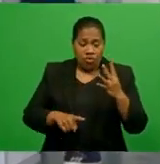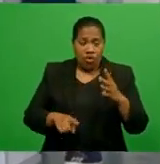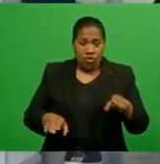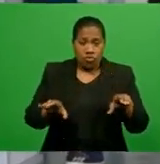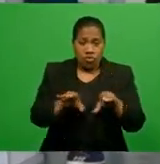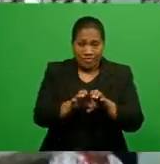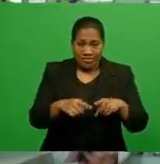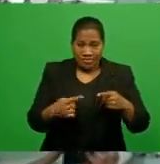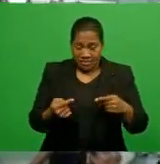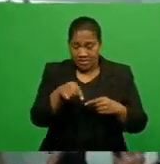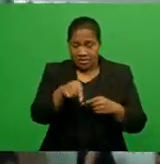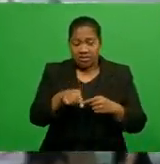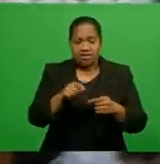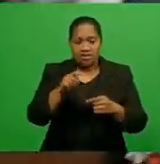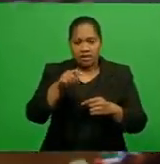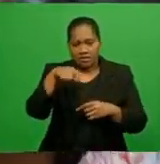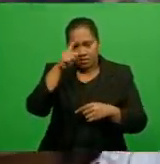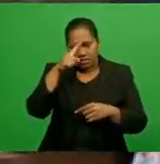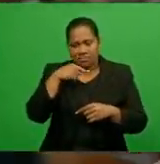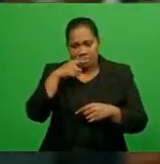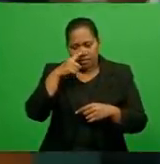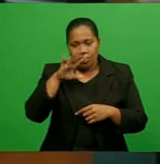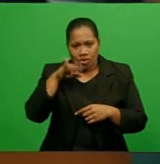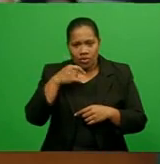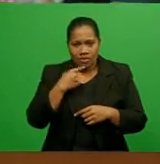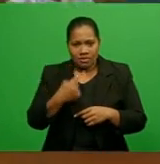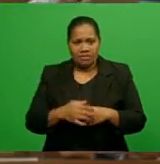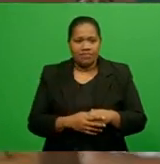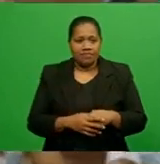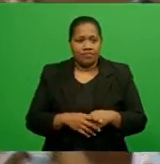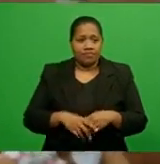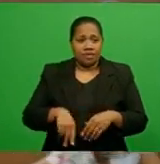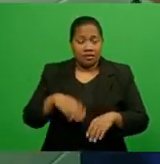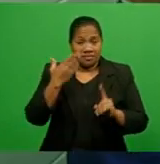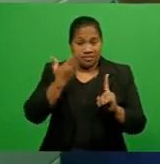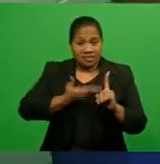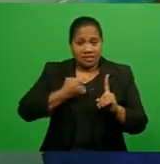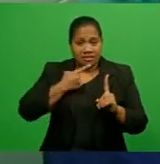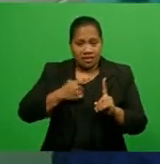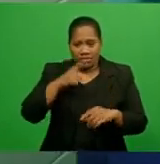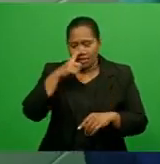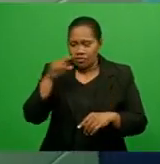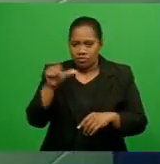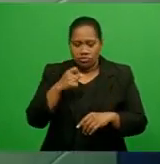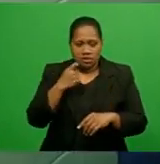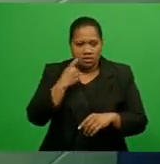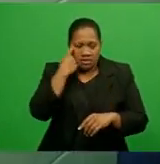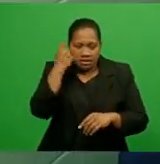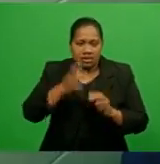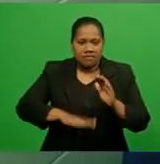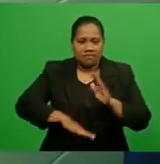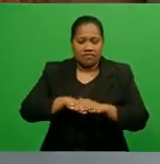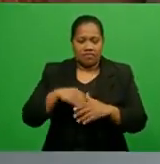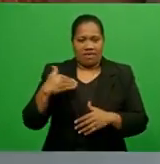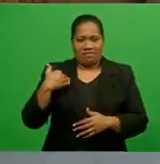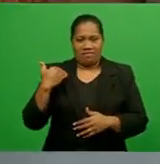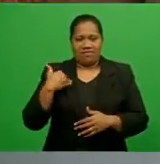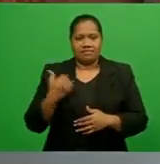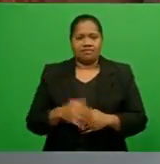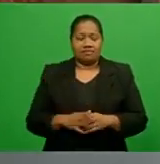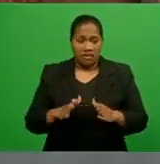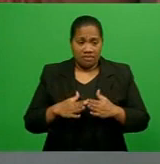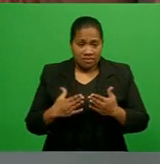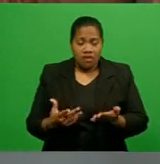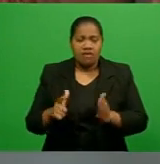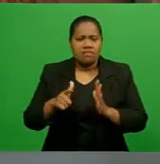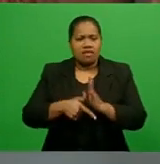always present with. Dr. Fong says people should seriously consider their health. Well, heart day to me is a time to help us and those